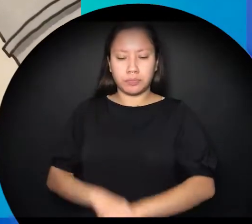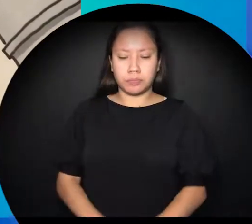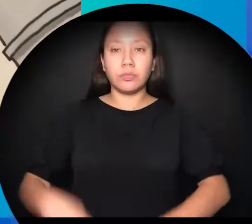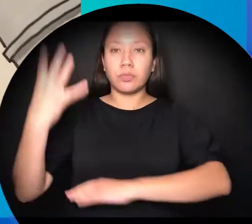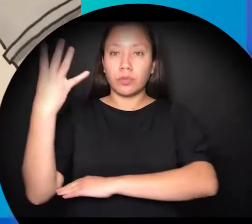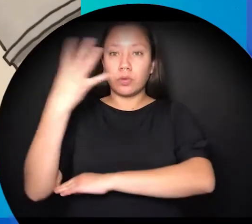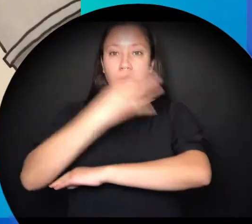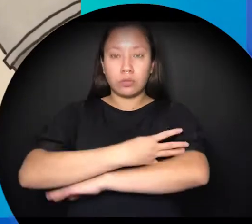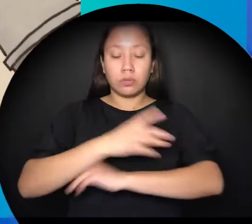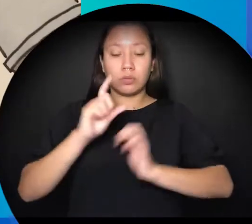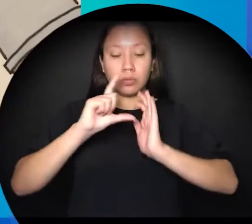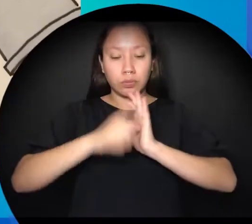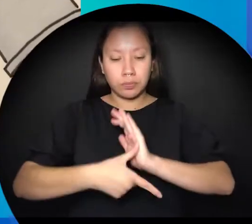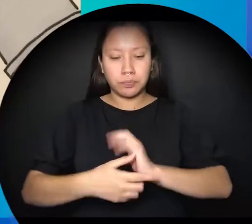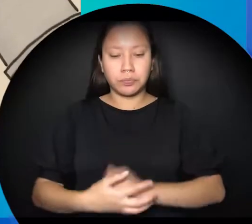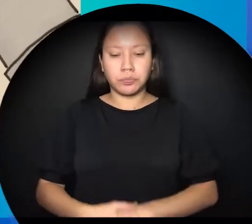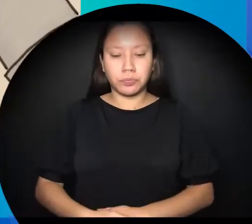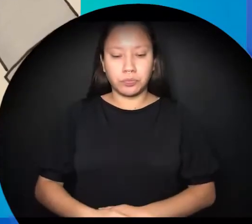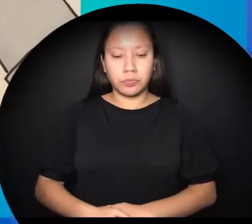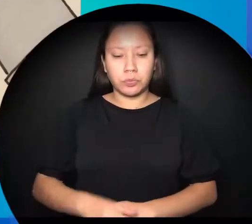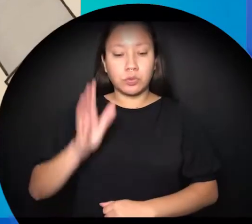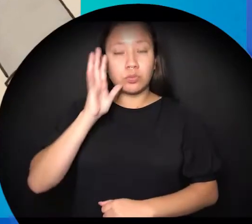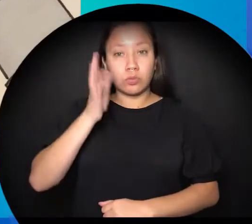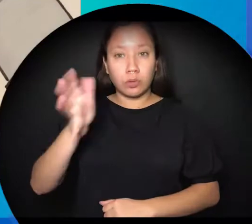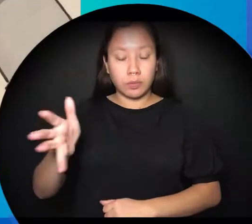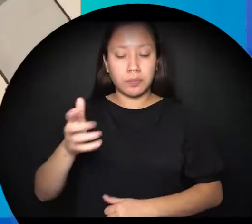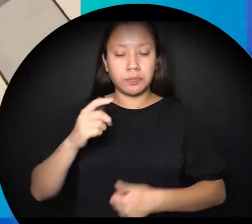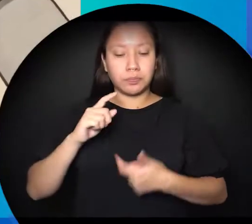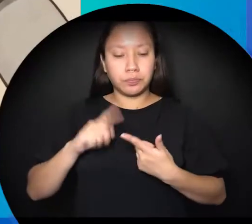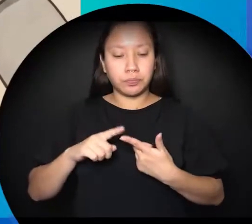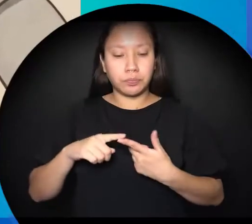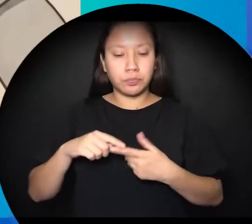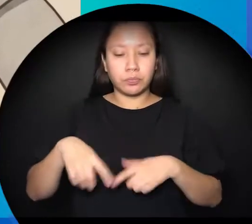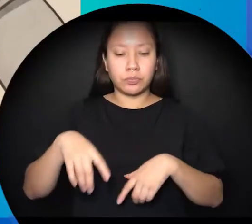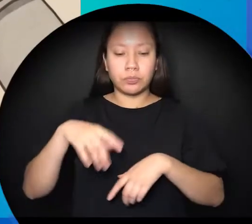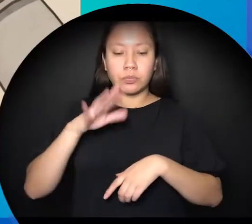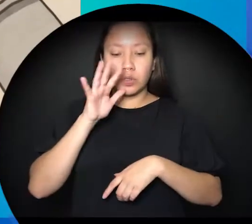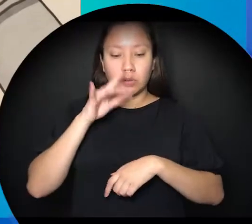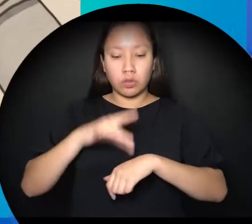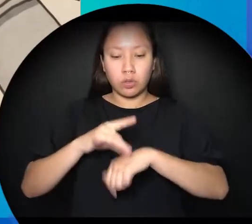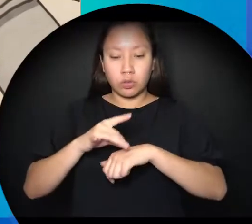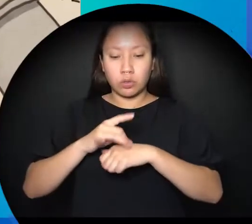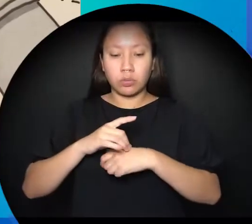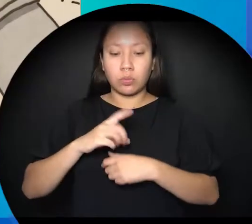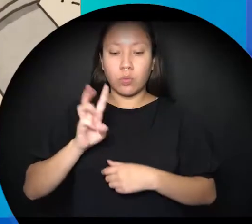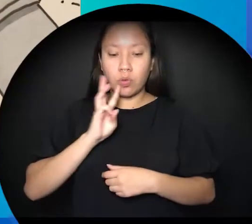people were disrespecting the water wasting it making it unfit for life